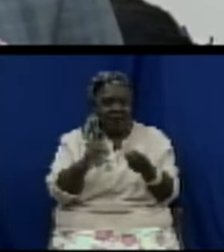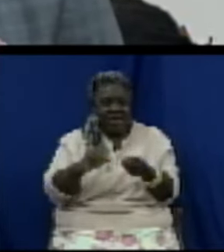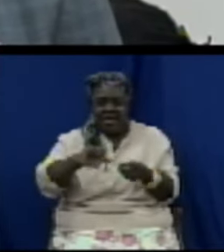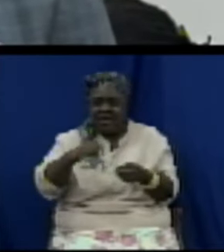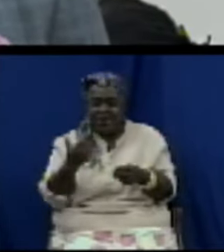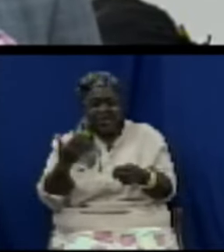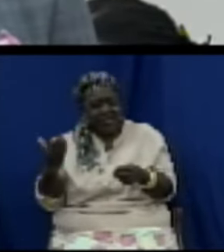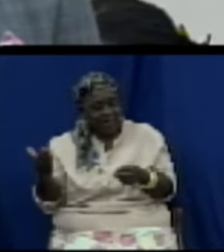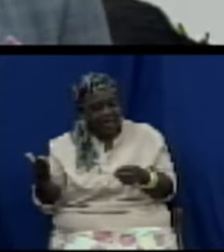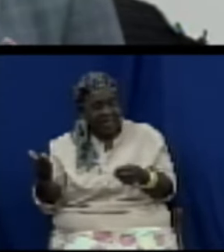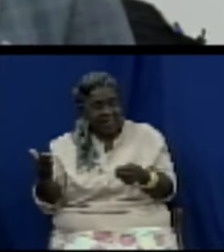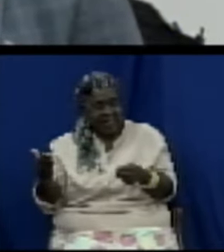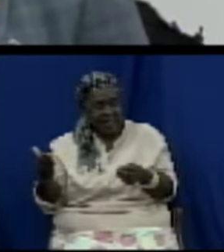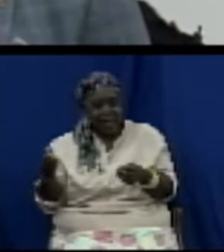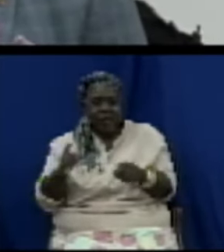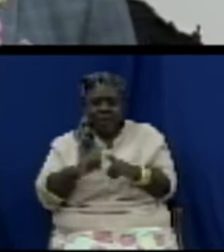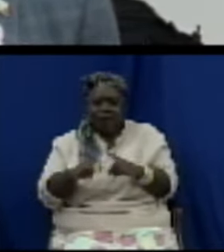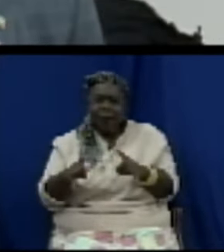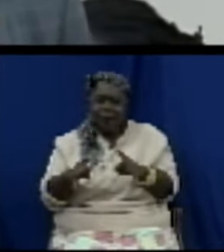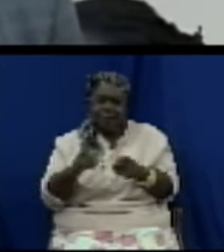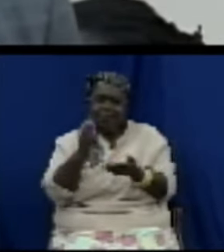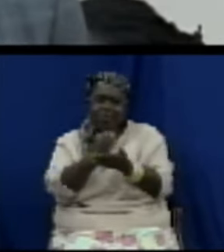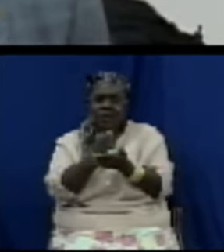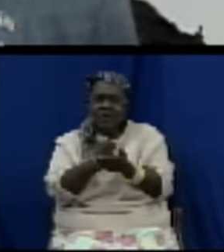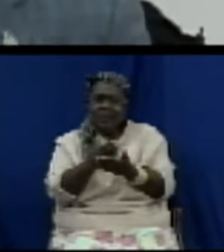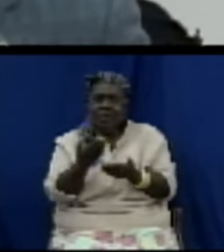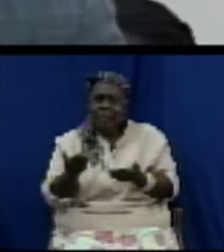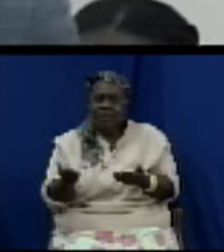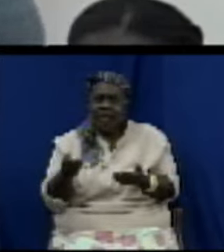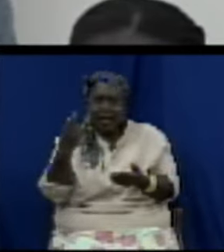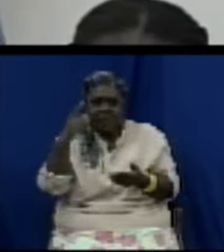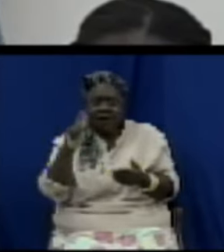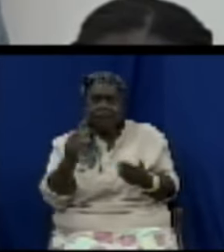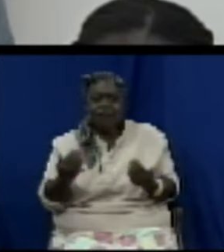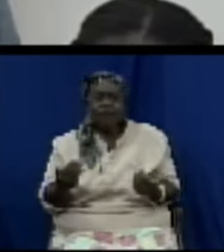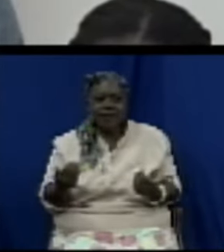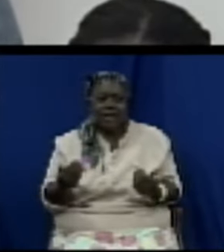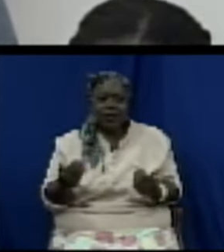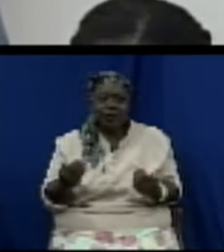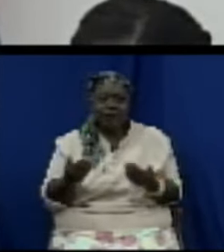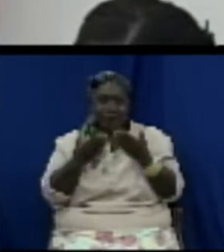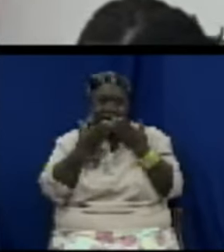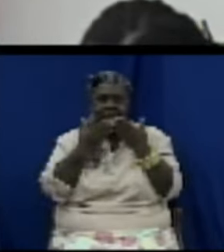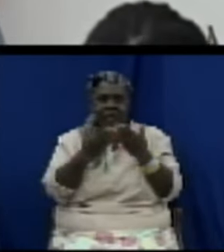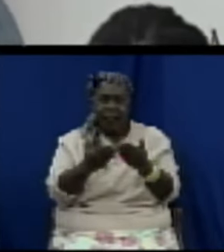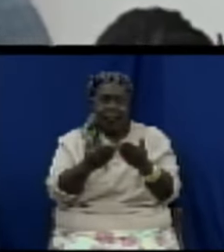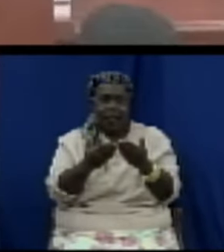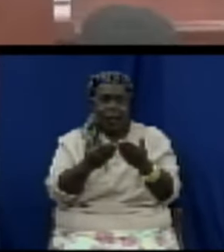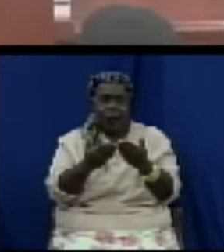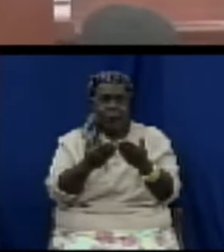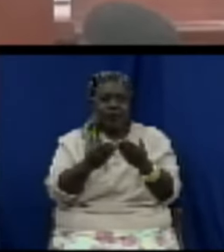but I will leave it here. So would you. Thank you. Madam Speaker. Thank you Honorable Member.